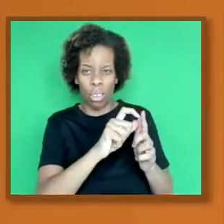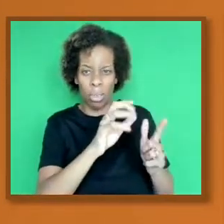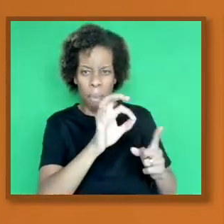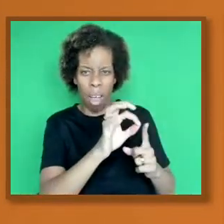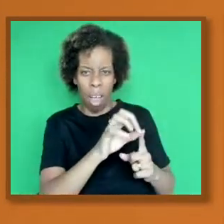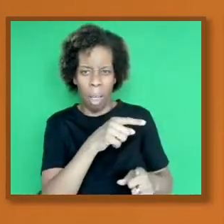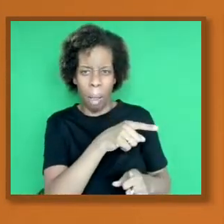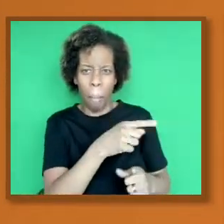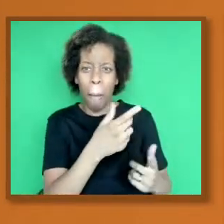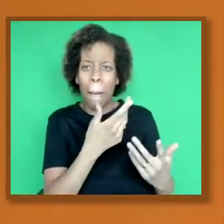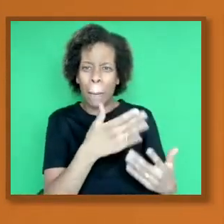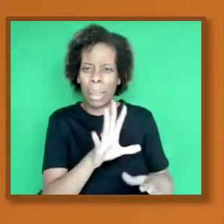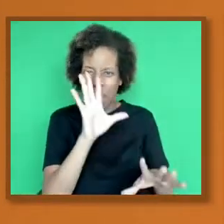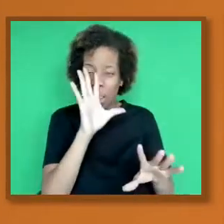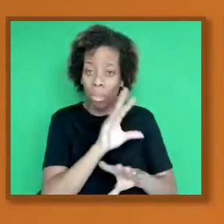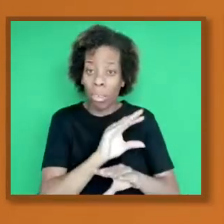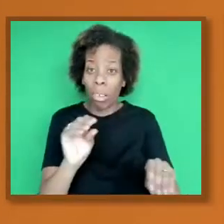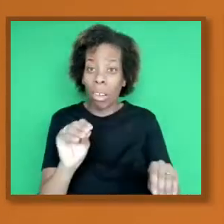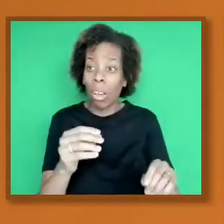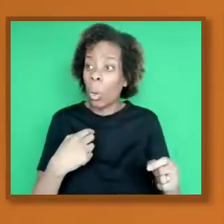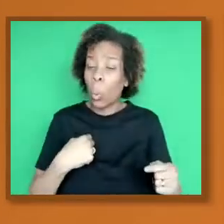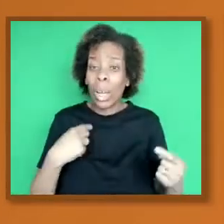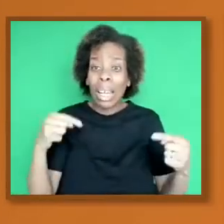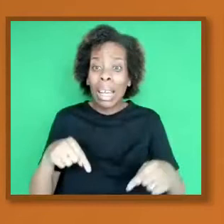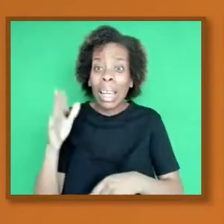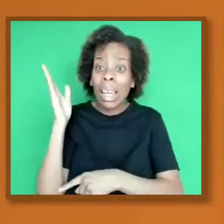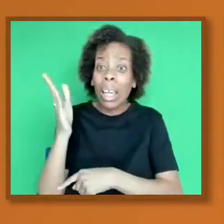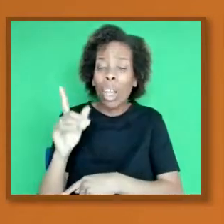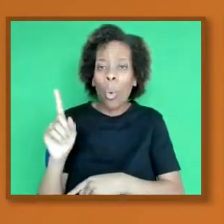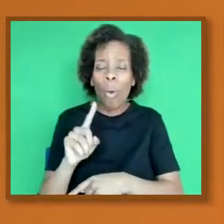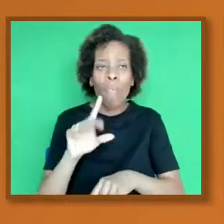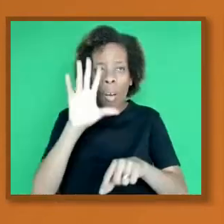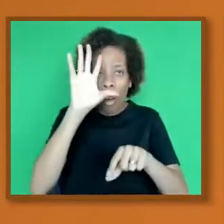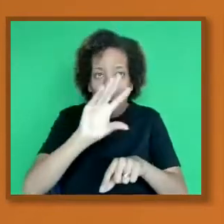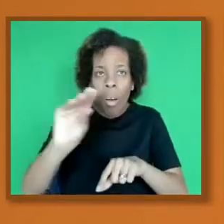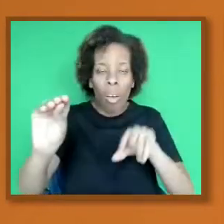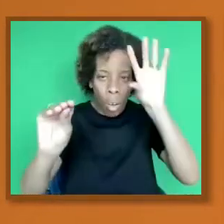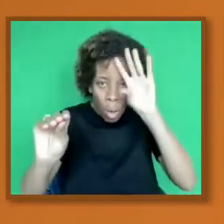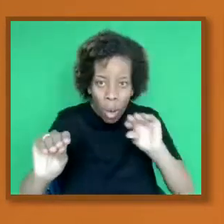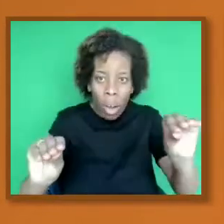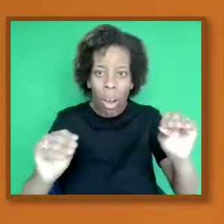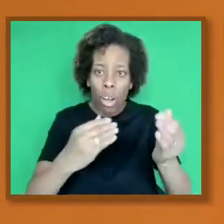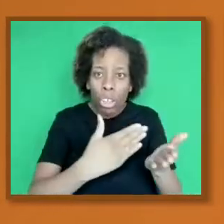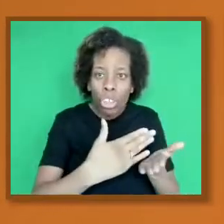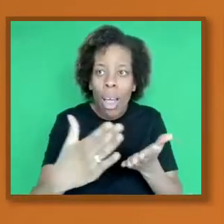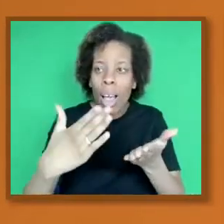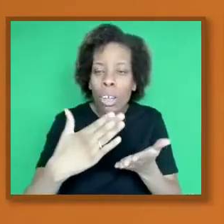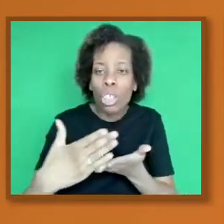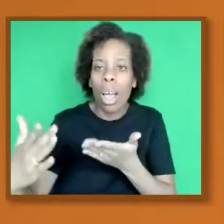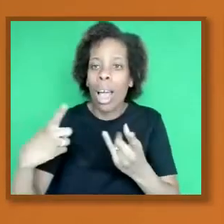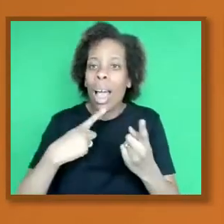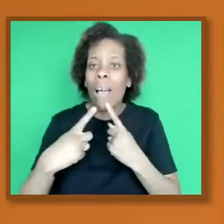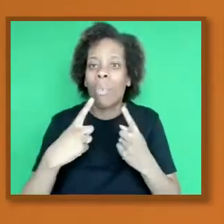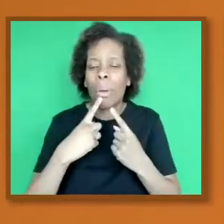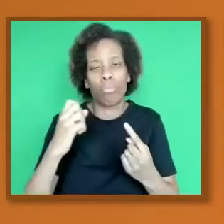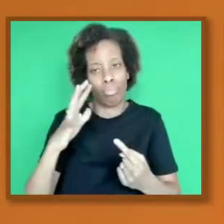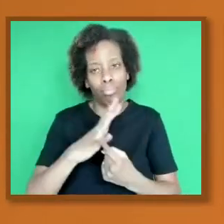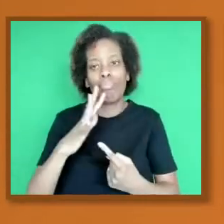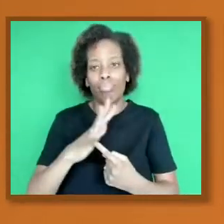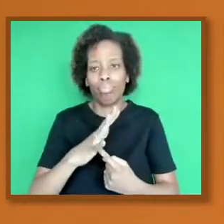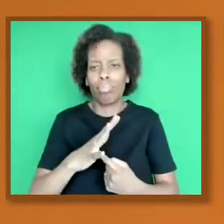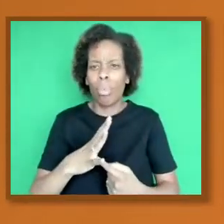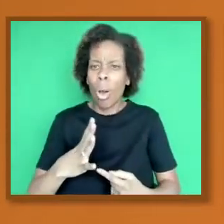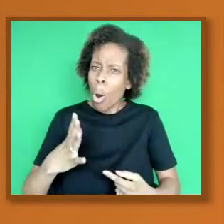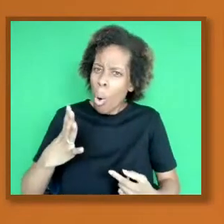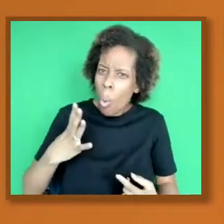public service because it's something that we need to be able to communicate clearly to individuals who need